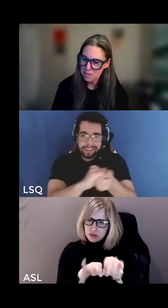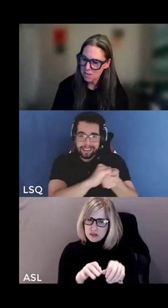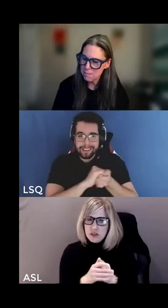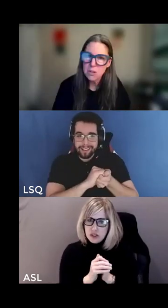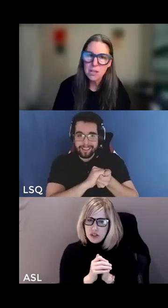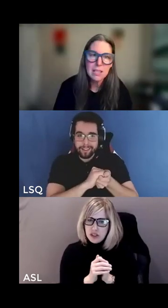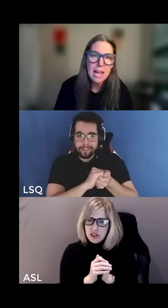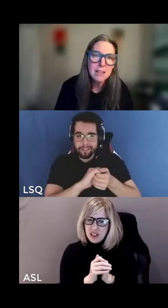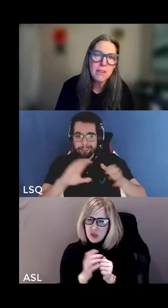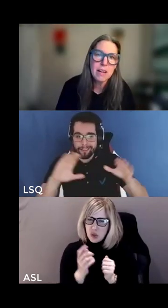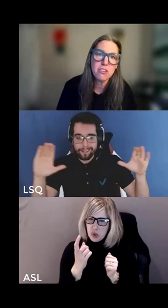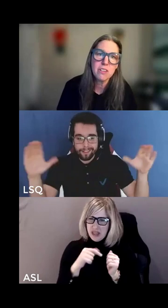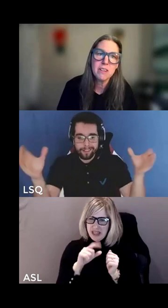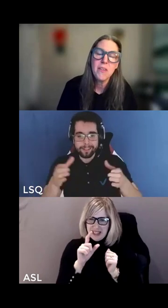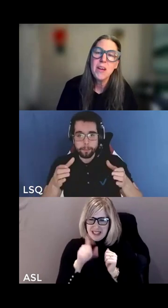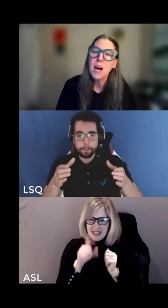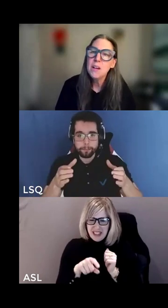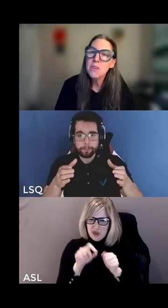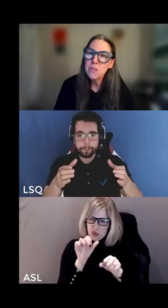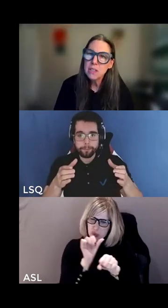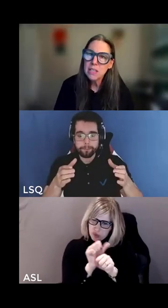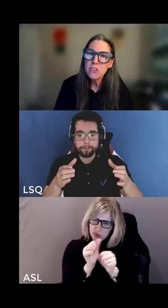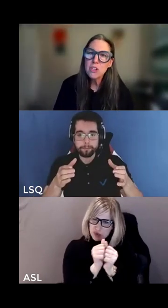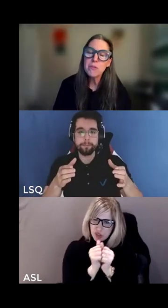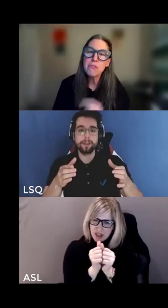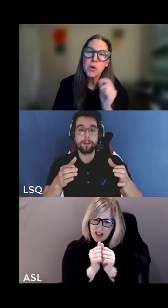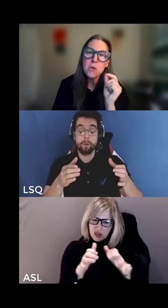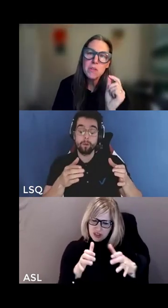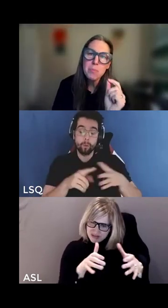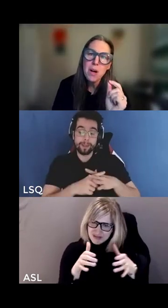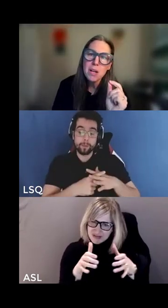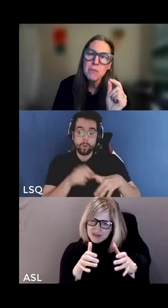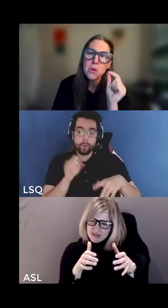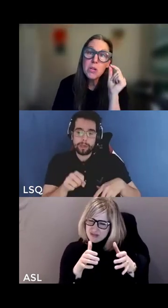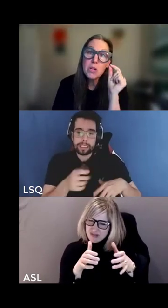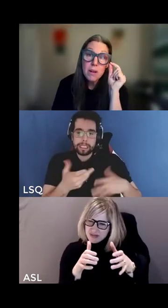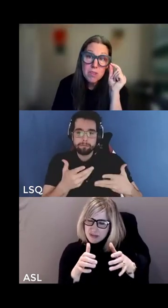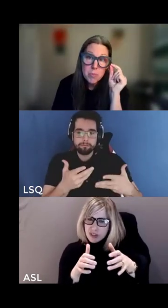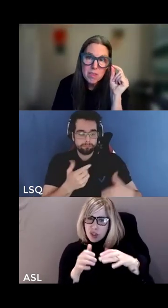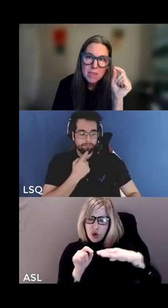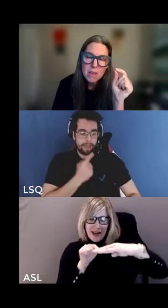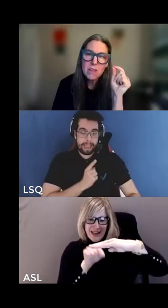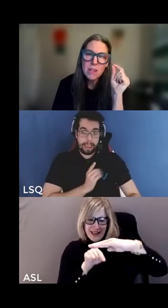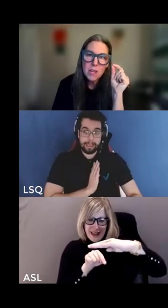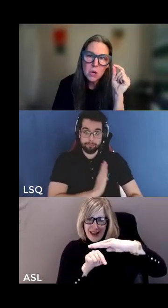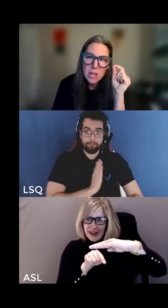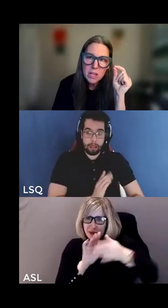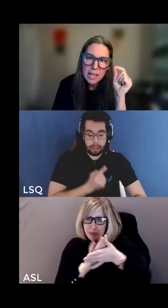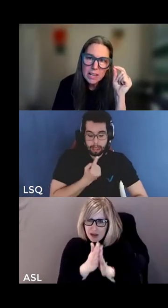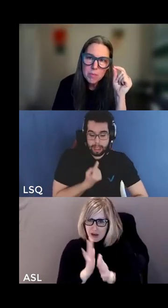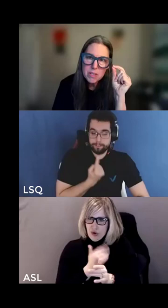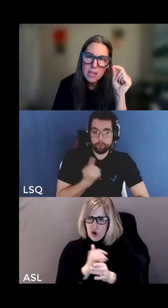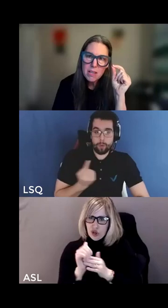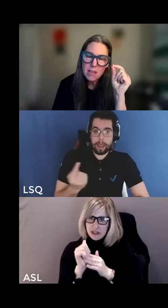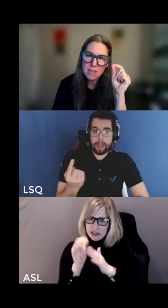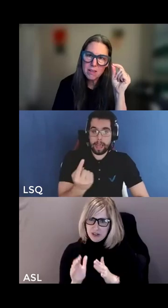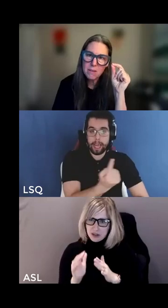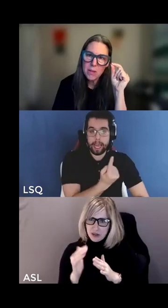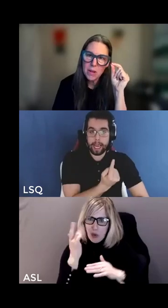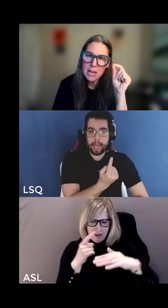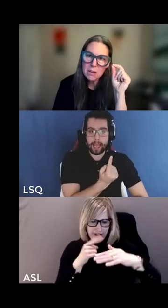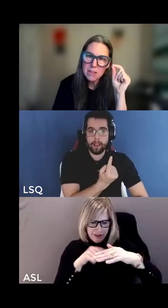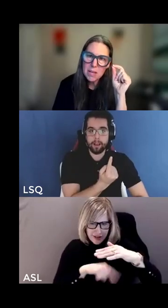a movement this is about collective action under the leadership of folks on the bottom of the coin who have specific critical expertise